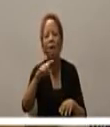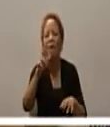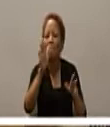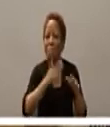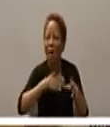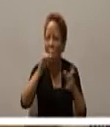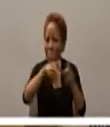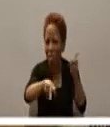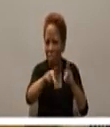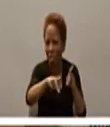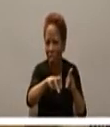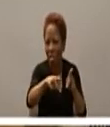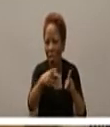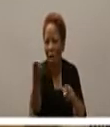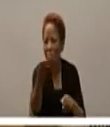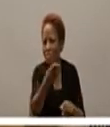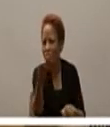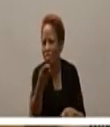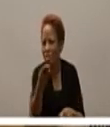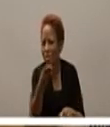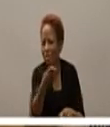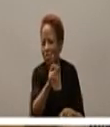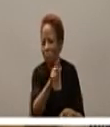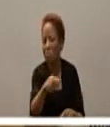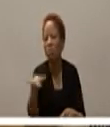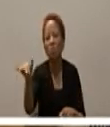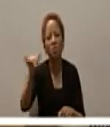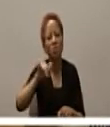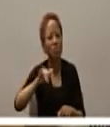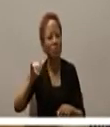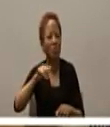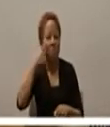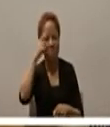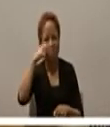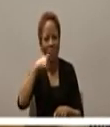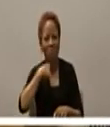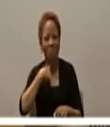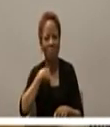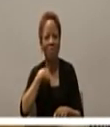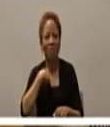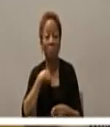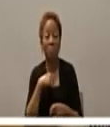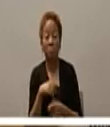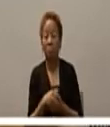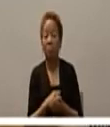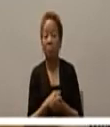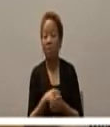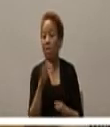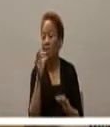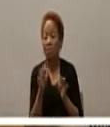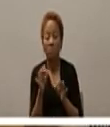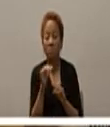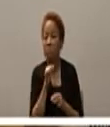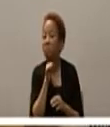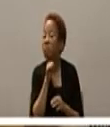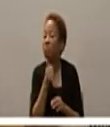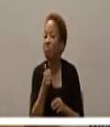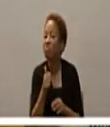me and then the condemnation when you did not do it he did not do it to me